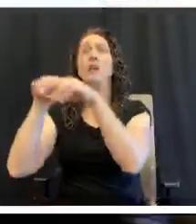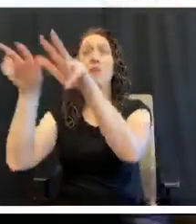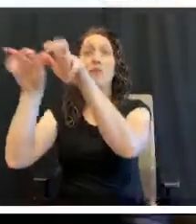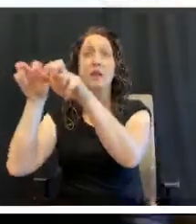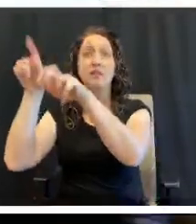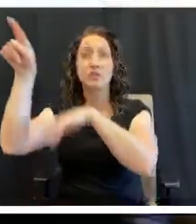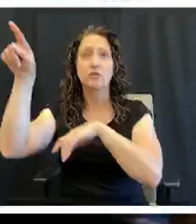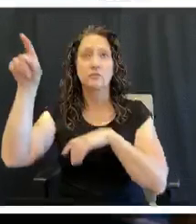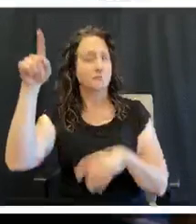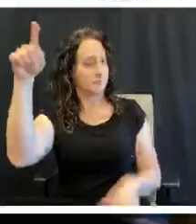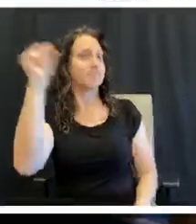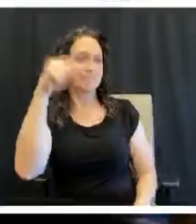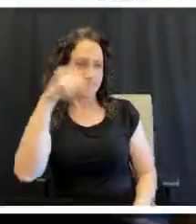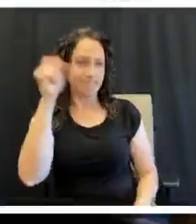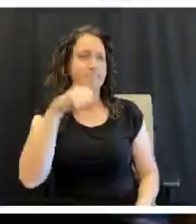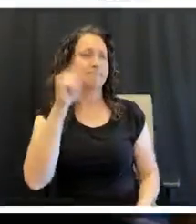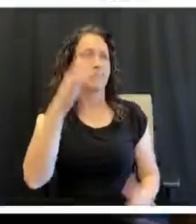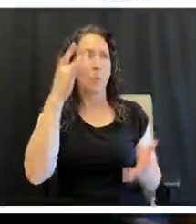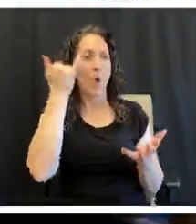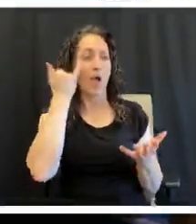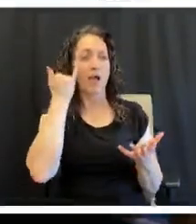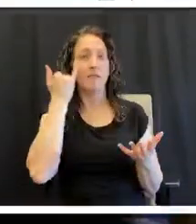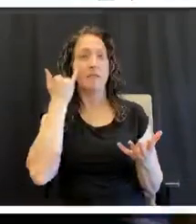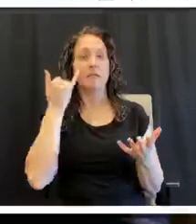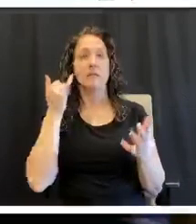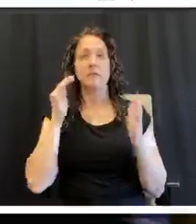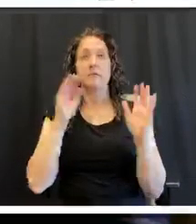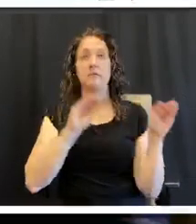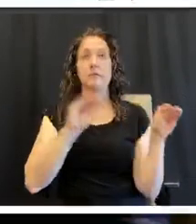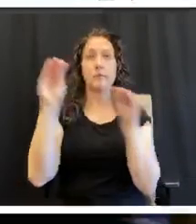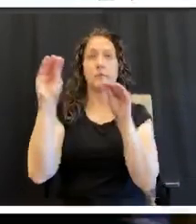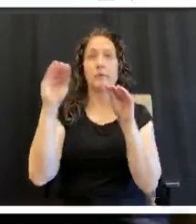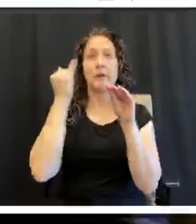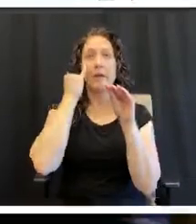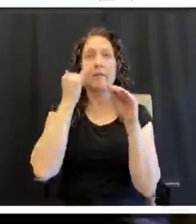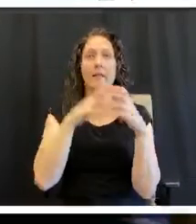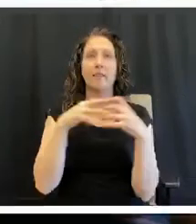What happens when you freeze something, if it's a liquid?